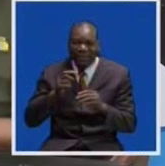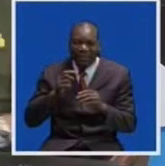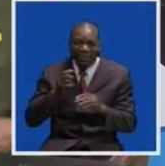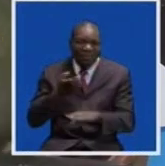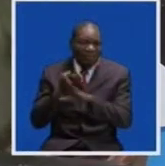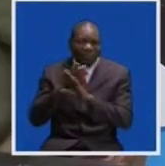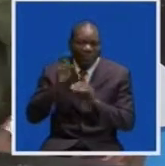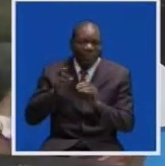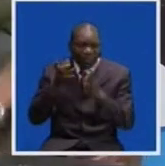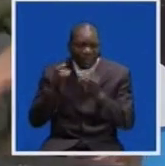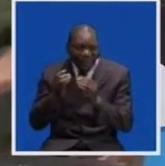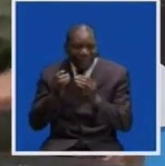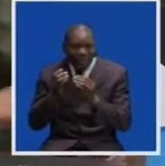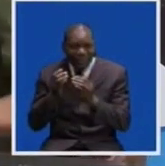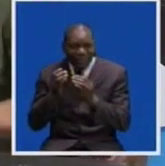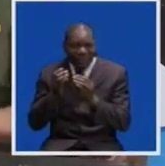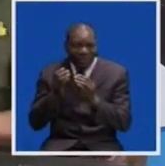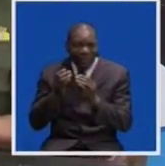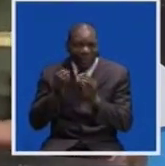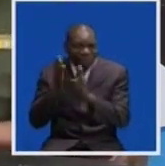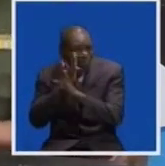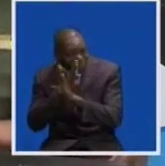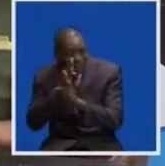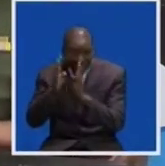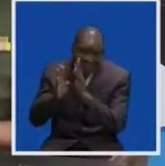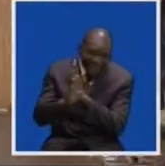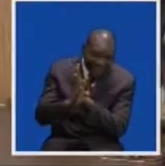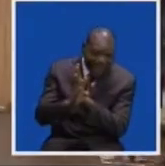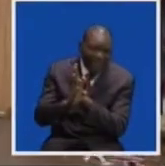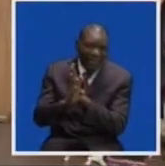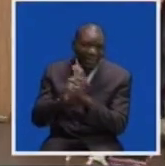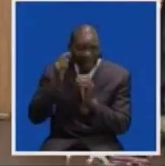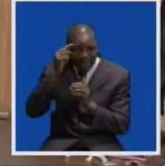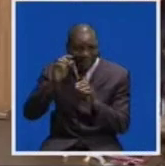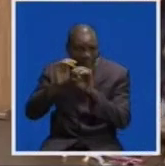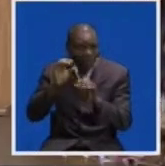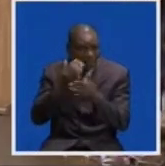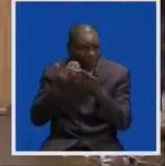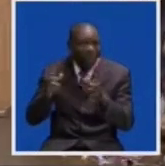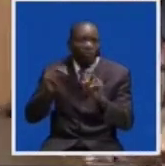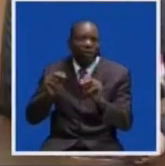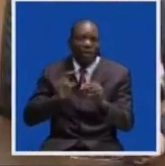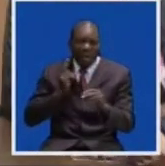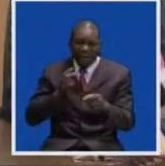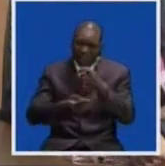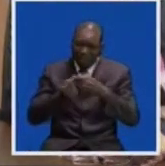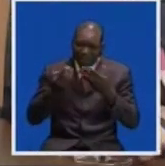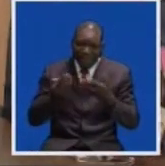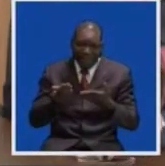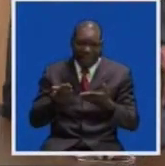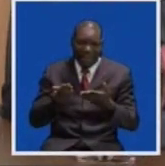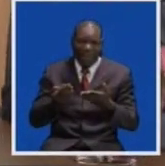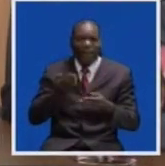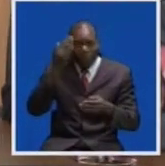the army has come, you know, to do something here. No, no, no, no. When we come here, they know we are